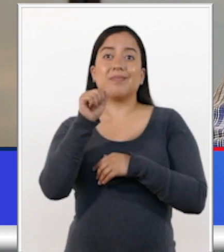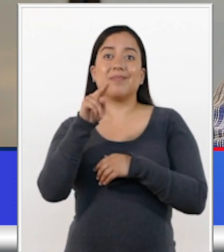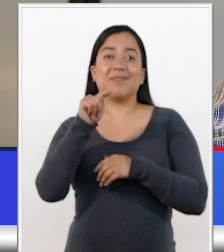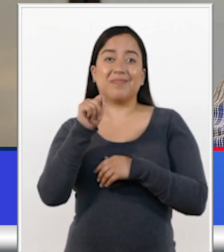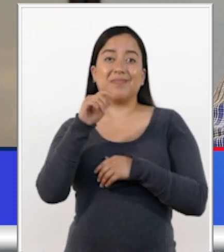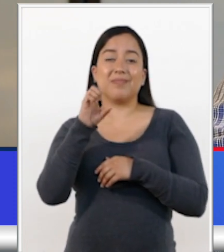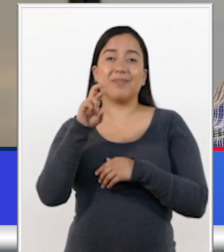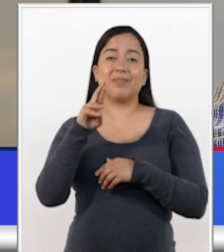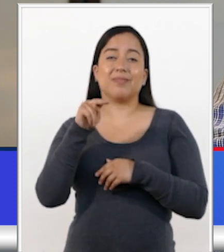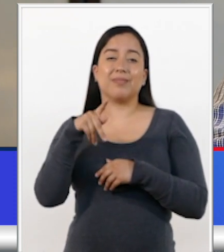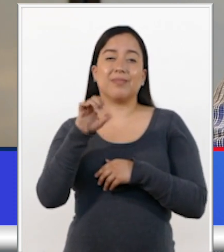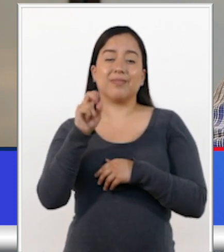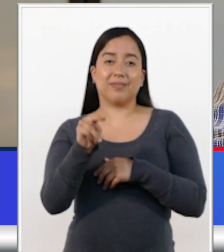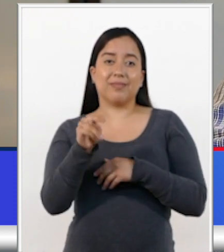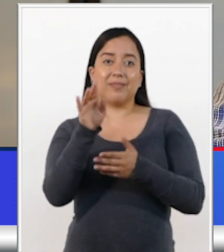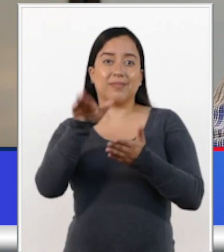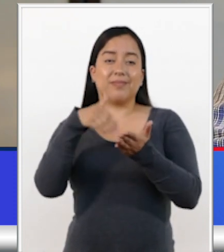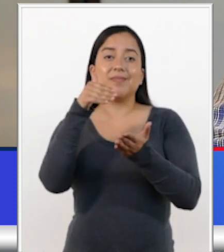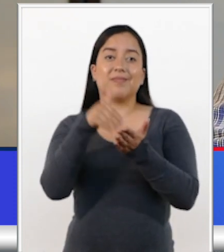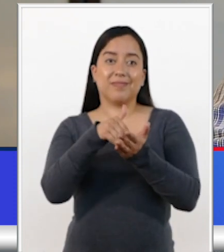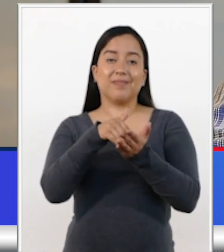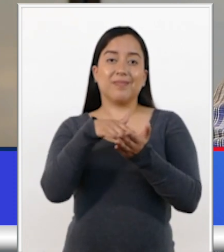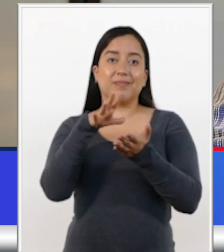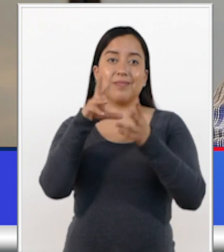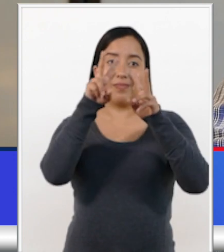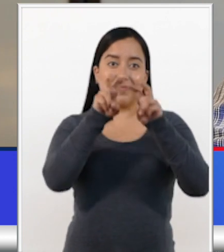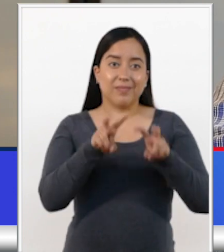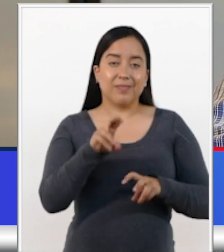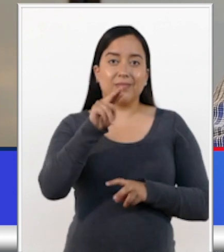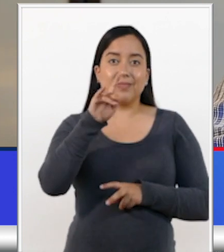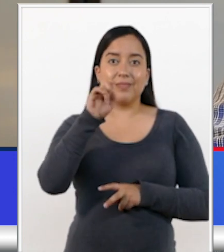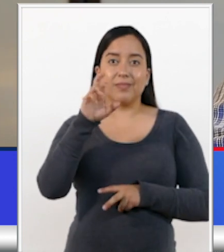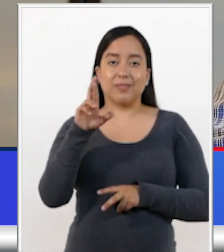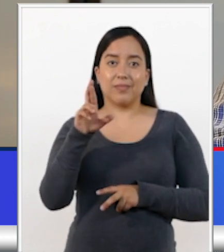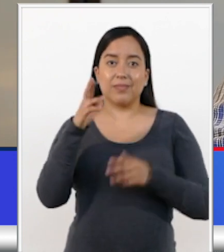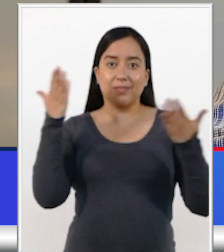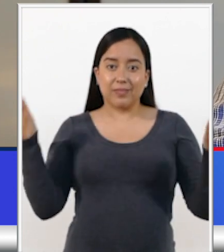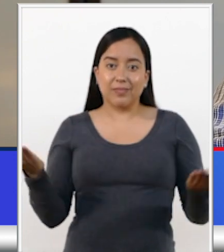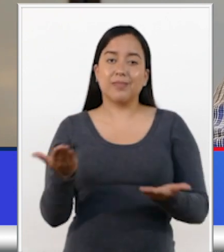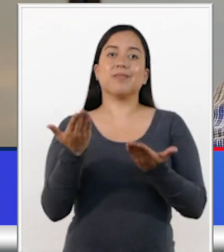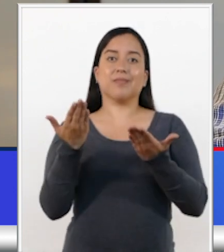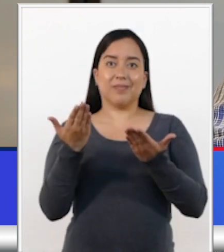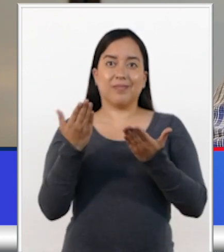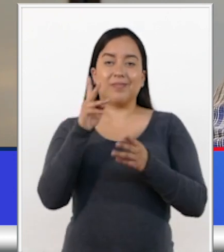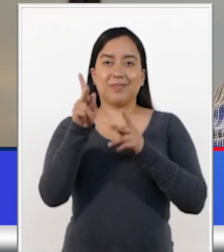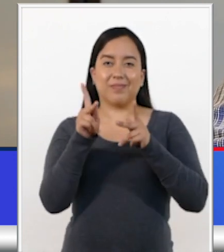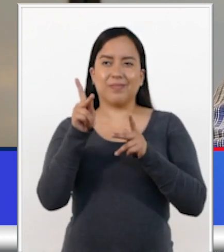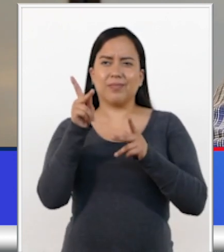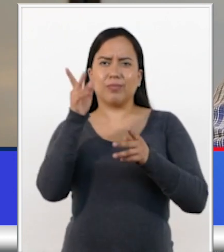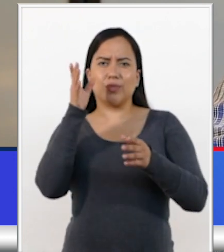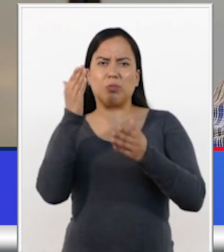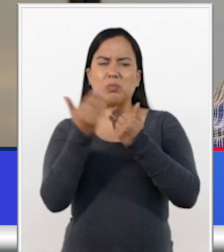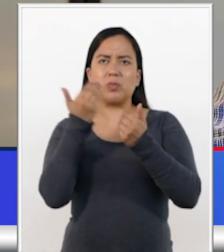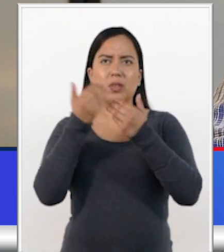ROLAC, and the UN Institute for Training and Research, UNITAR, have brought together their expertise and practical